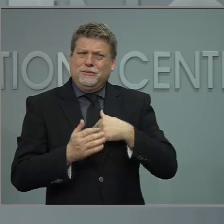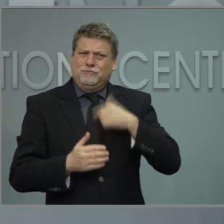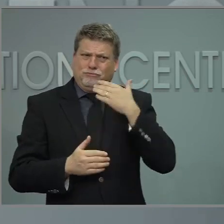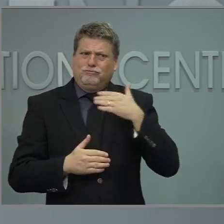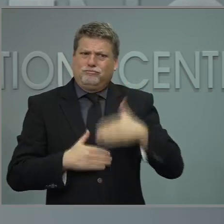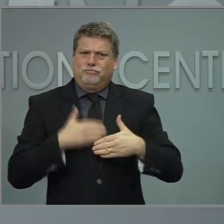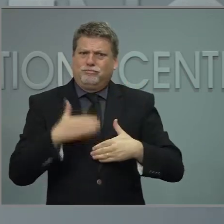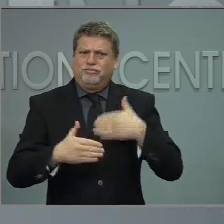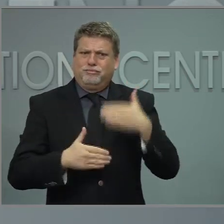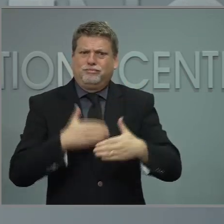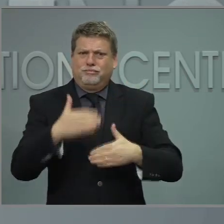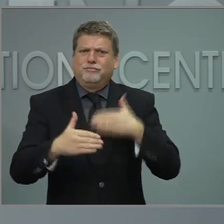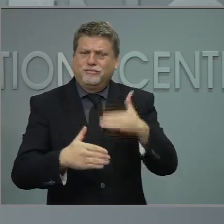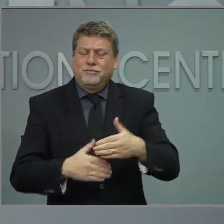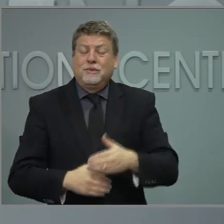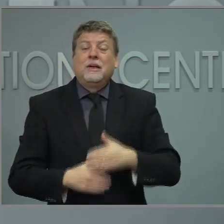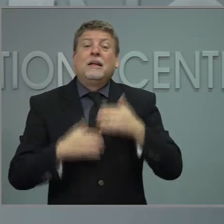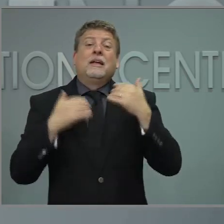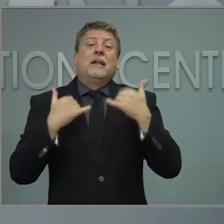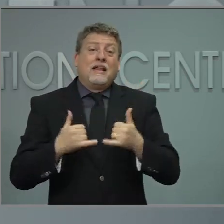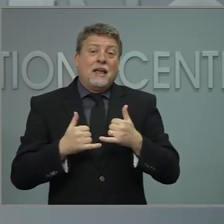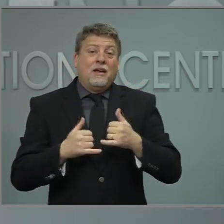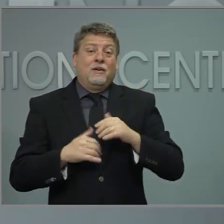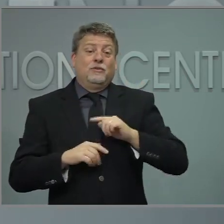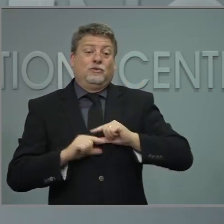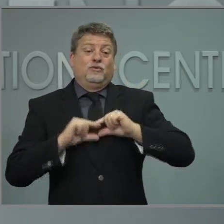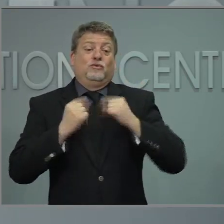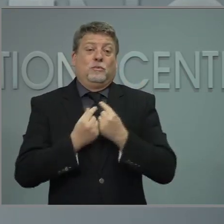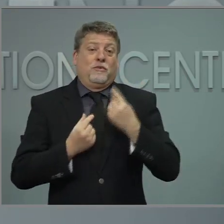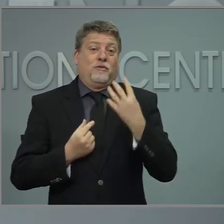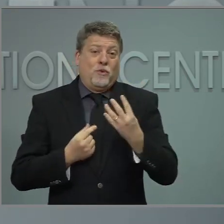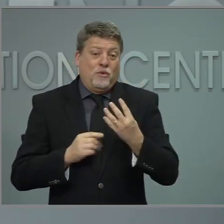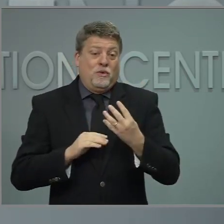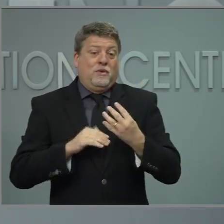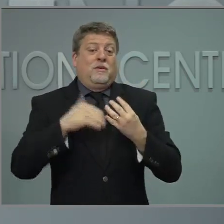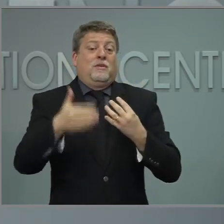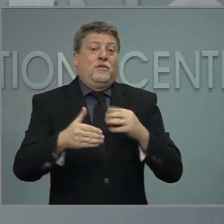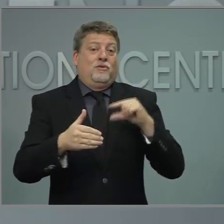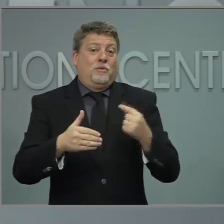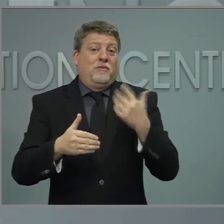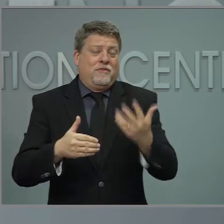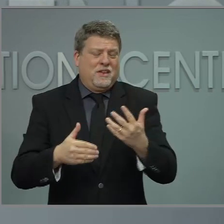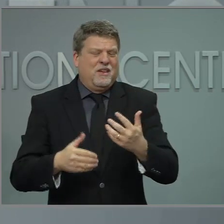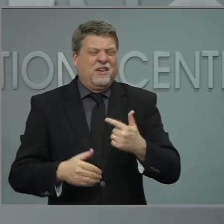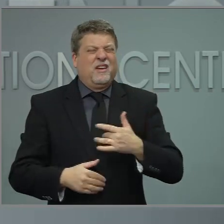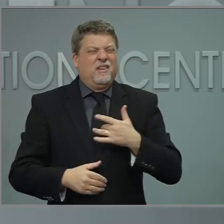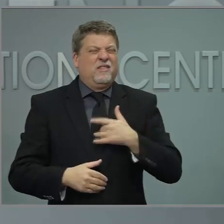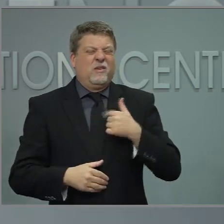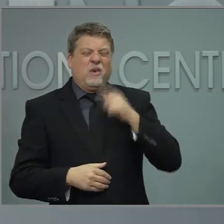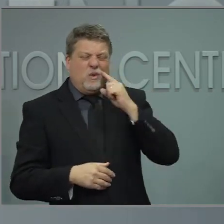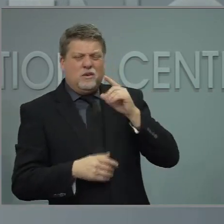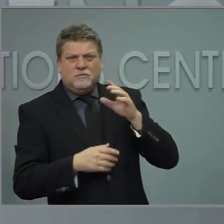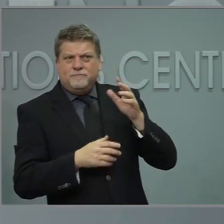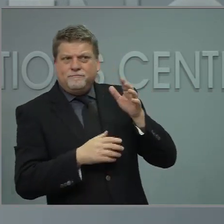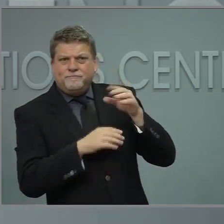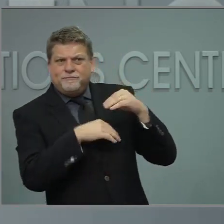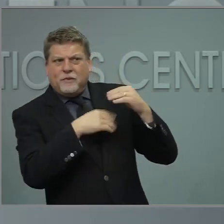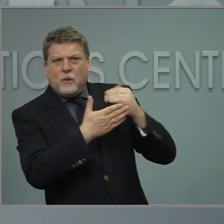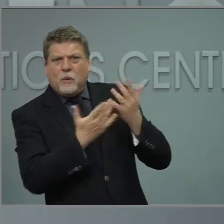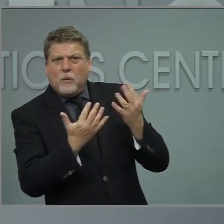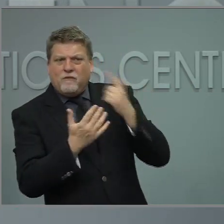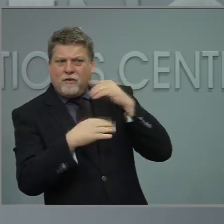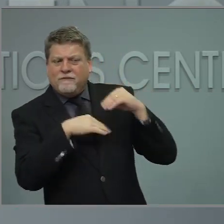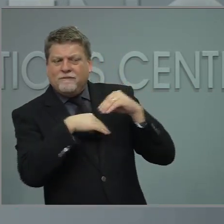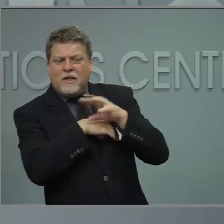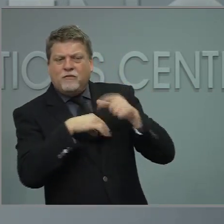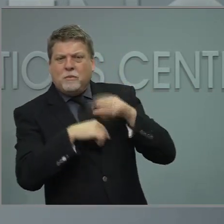I think as we move through these additional phases, we're going to be, as the governor said, working with our CDC partners to understand, setting